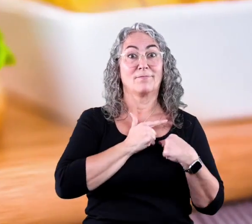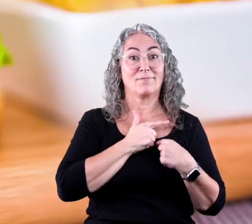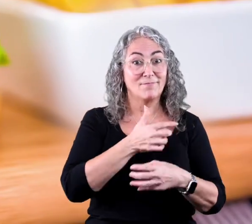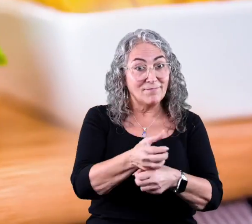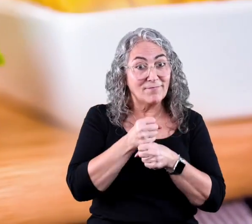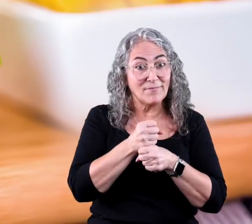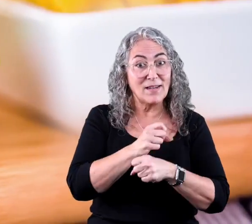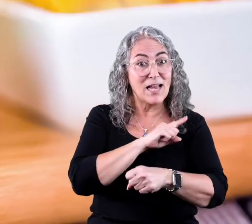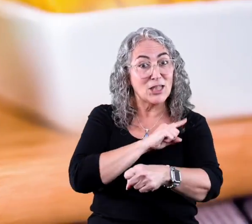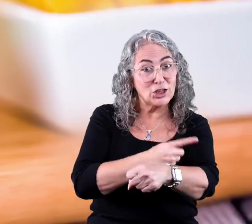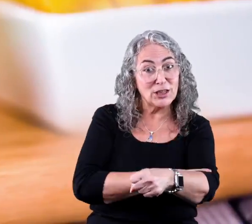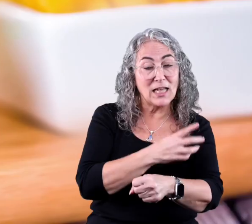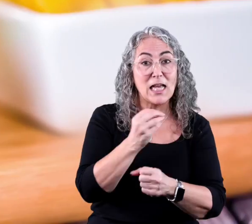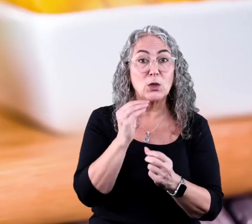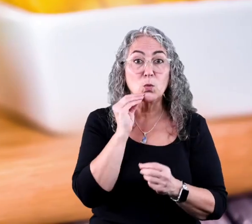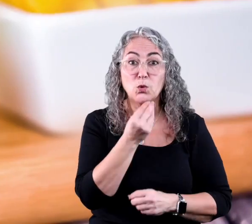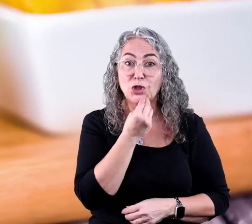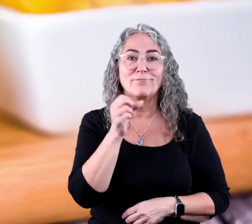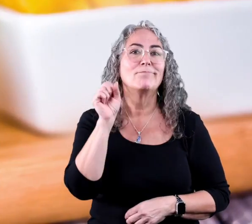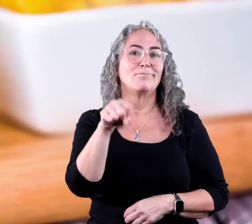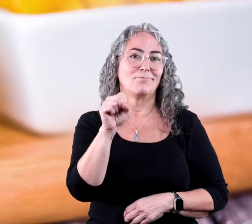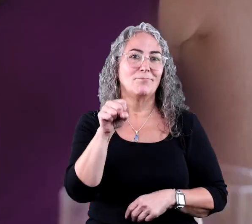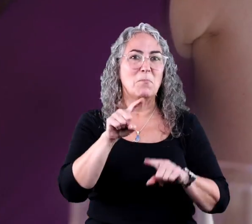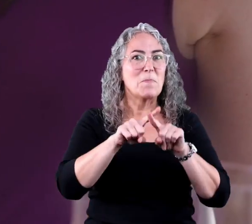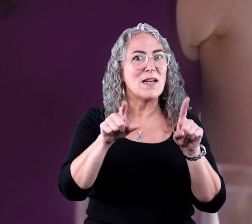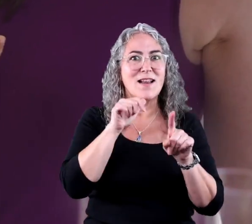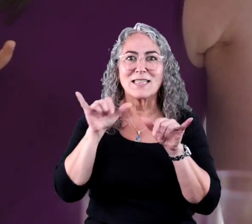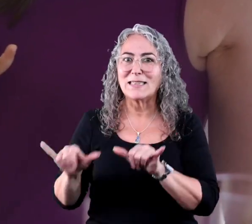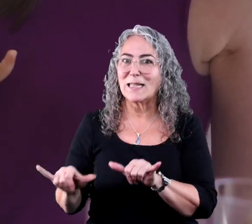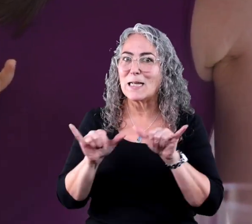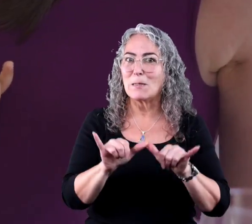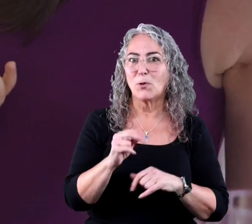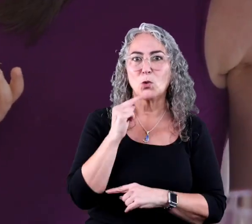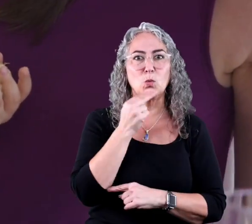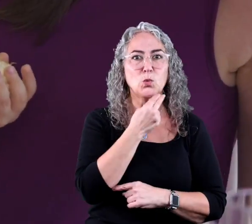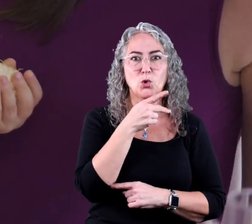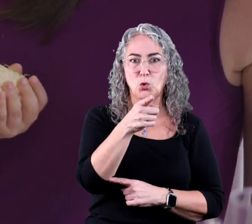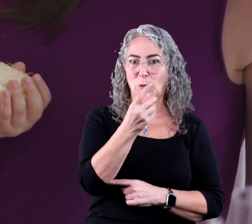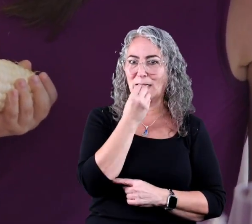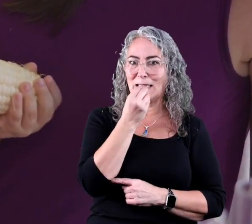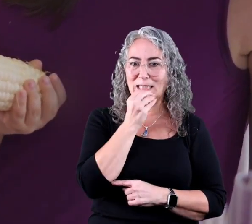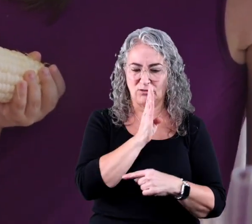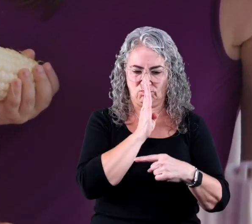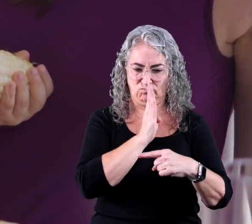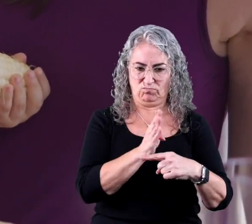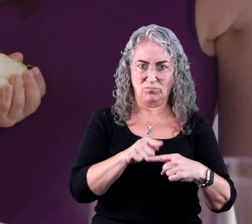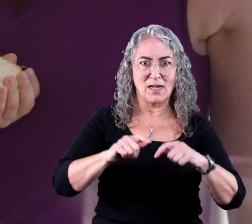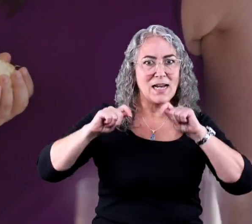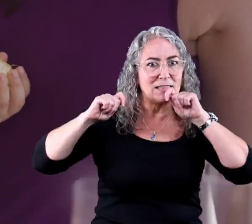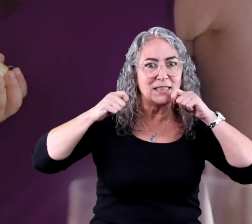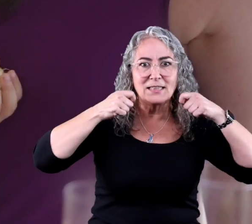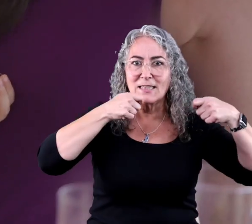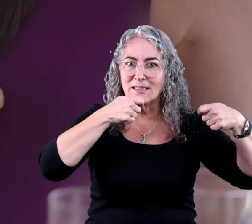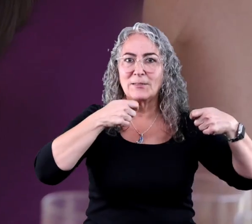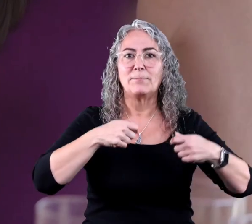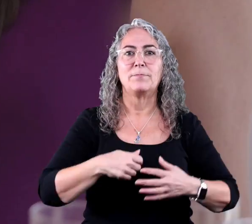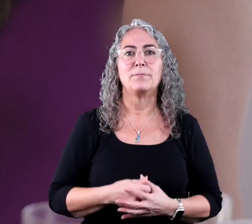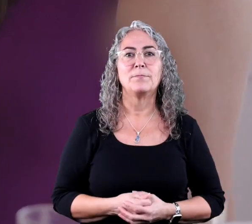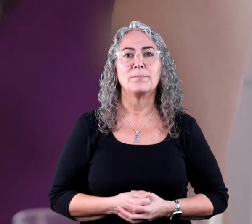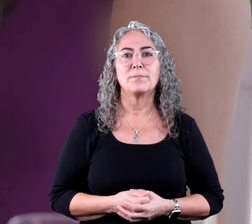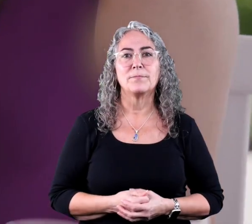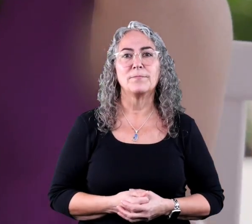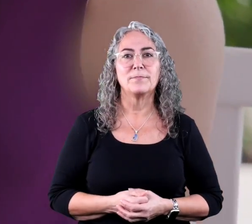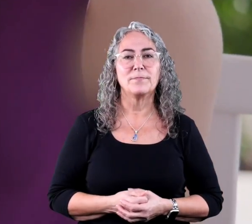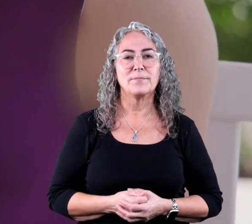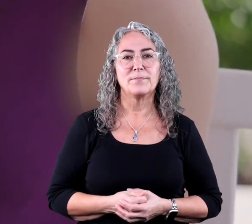also gives you energy and nutrients. But you cannot eat the same nutrients from corn that a cow ate as